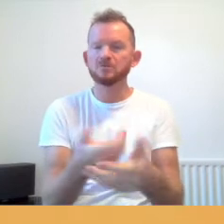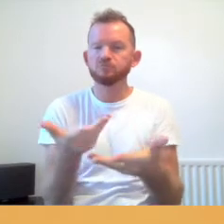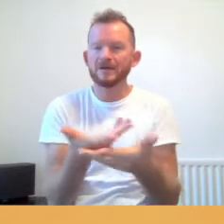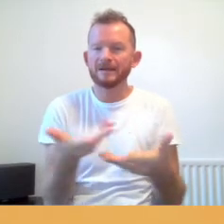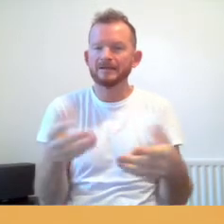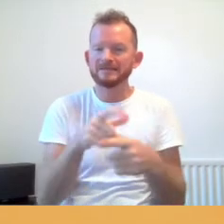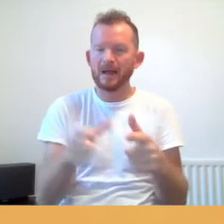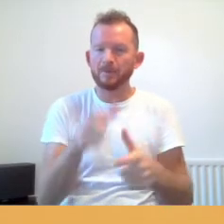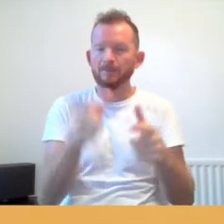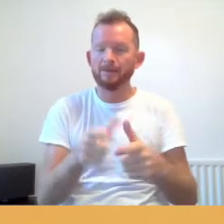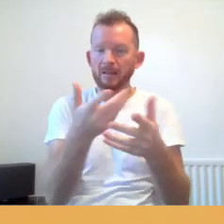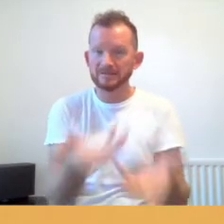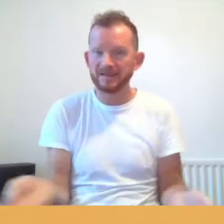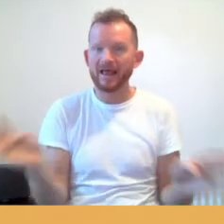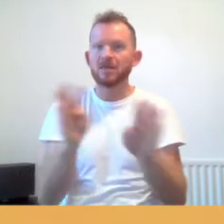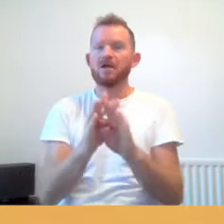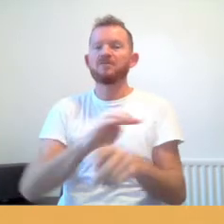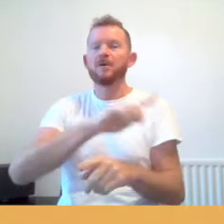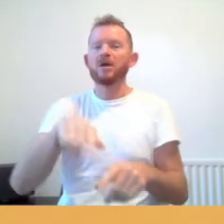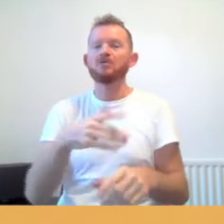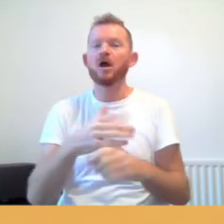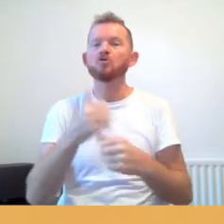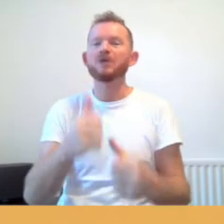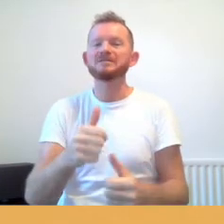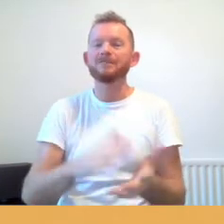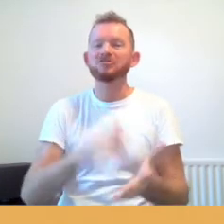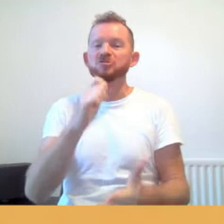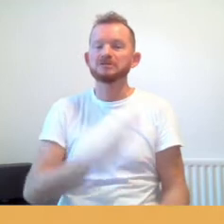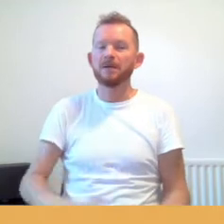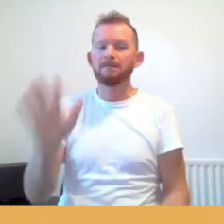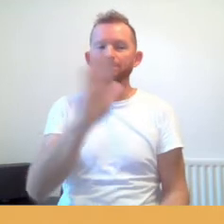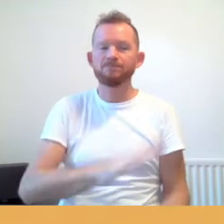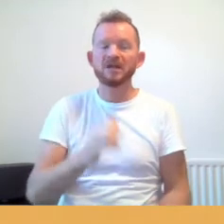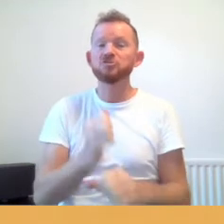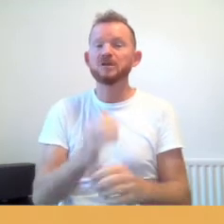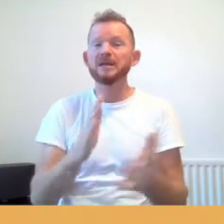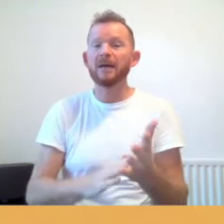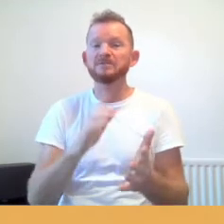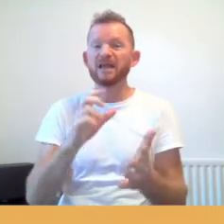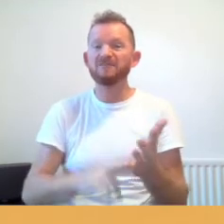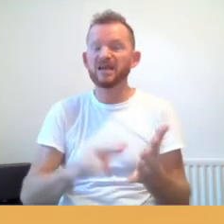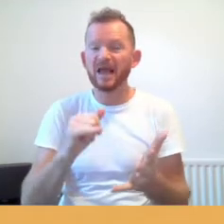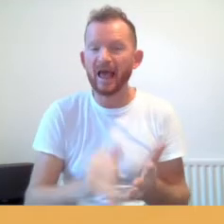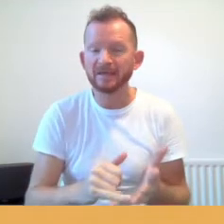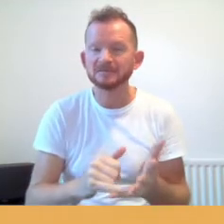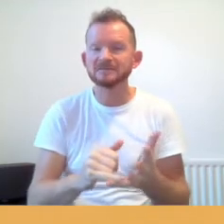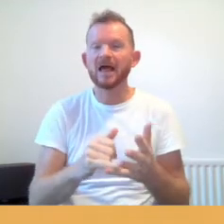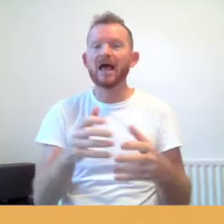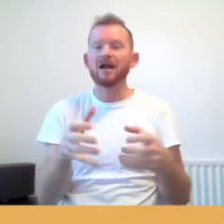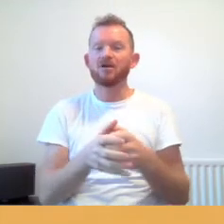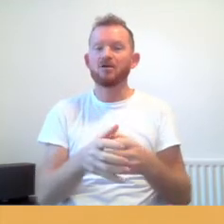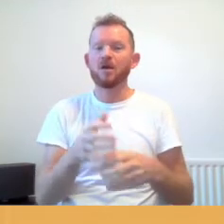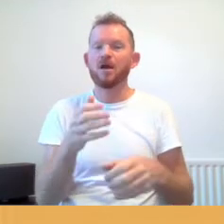from around Greater Manchester. GMCVS and a group calling itself the Greater Manchester Disability